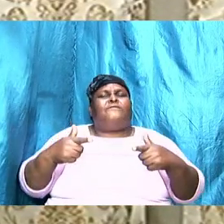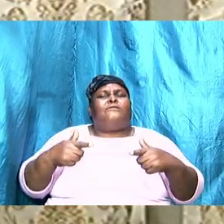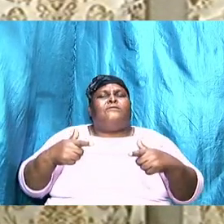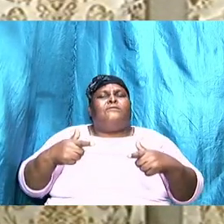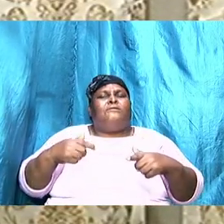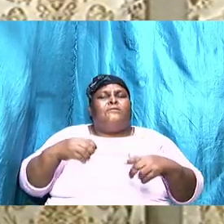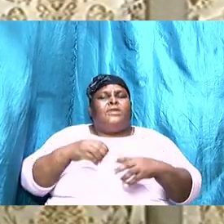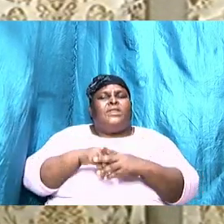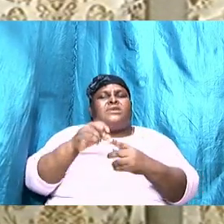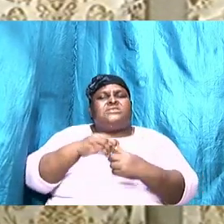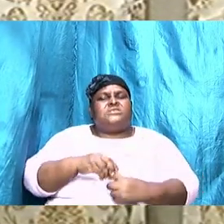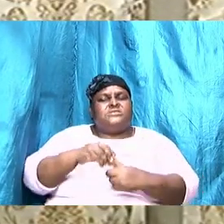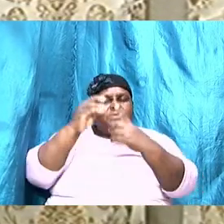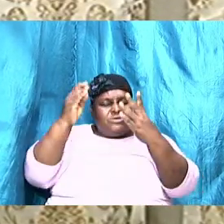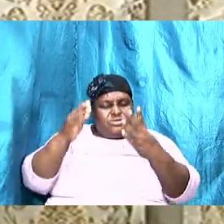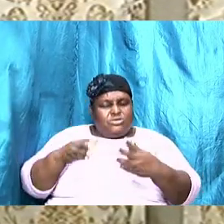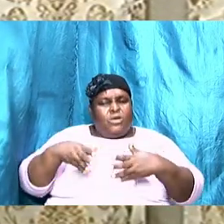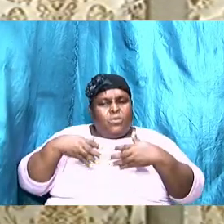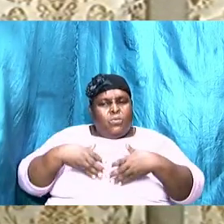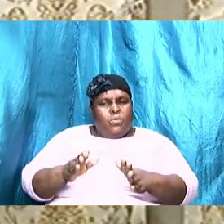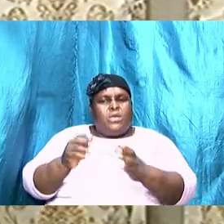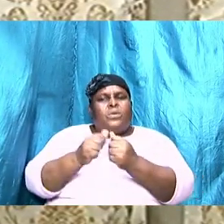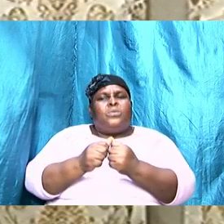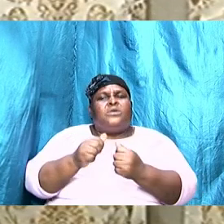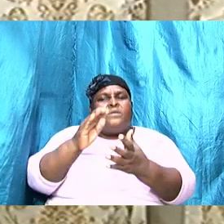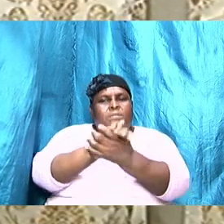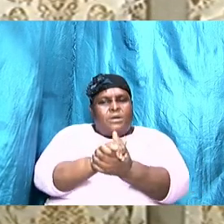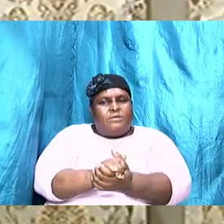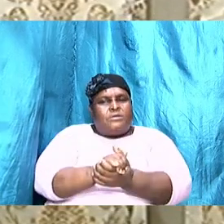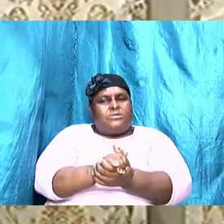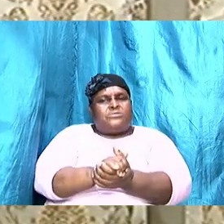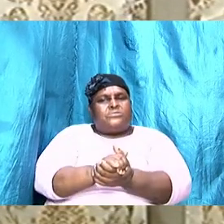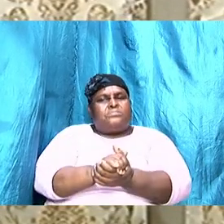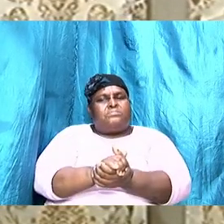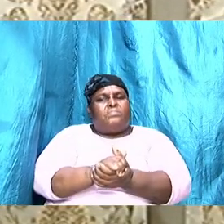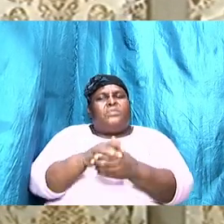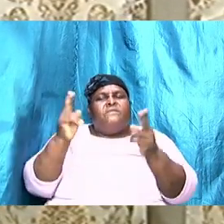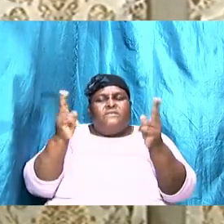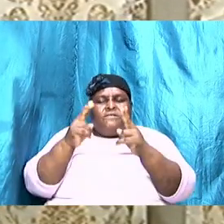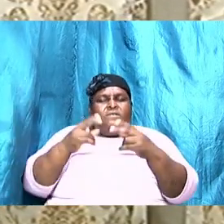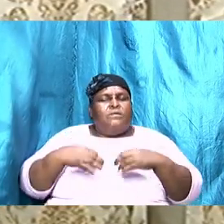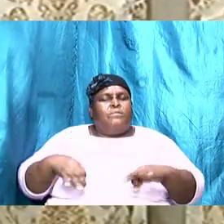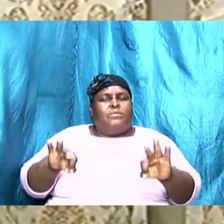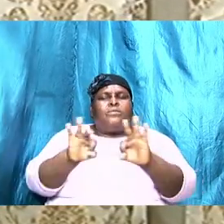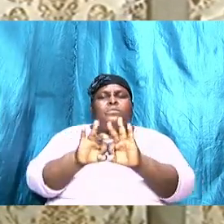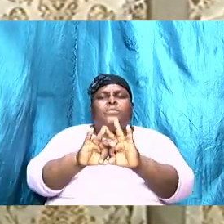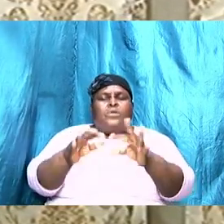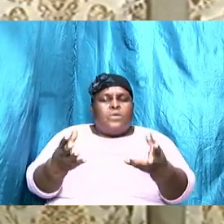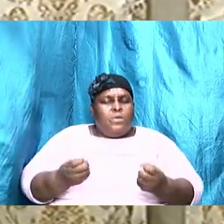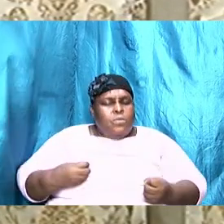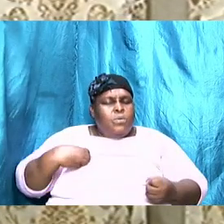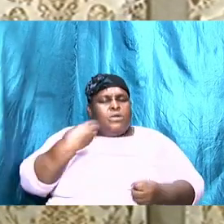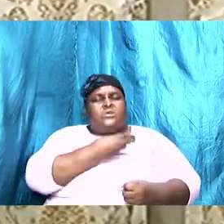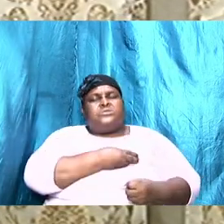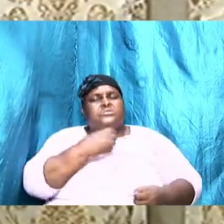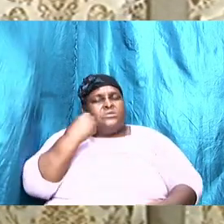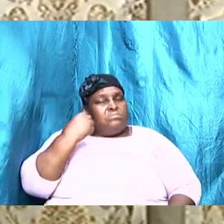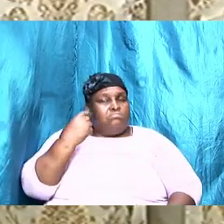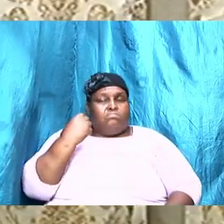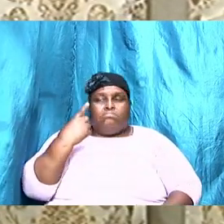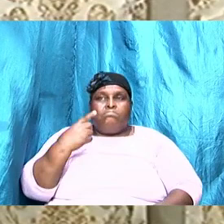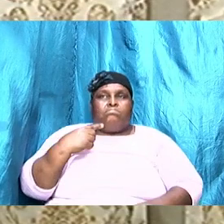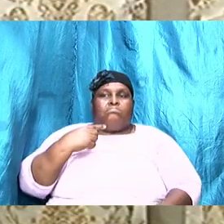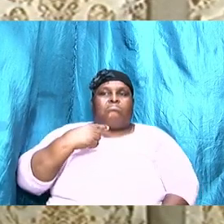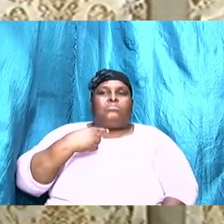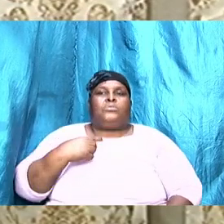way it is very very very important I want us to understand that do not